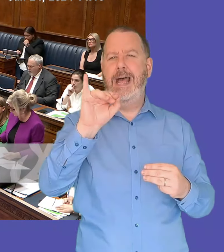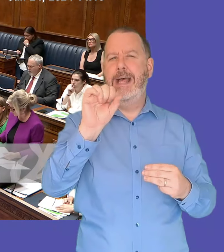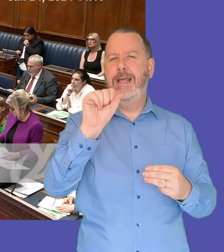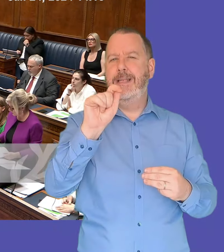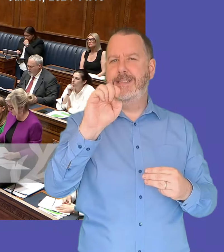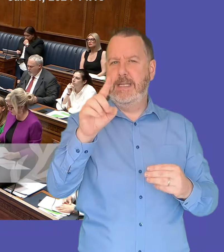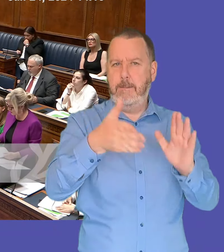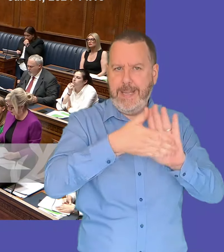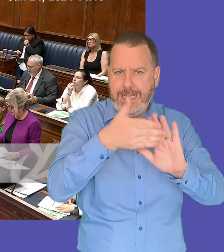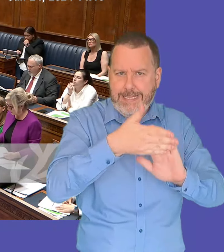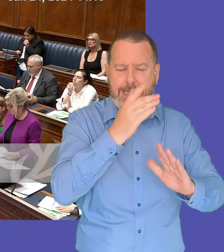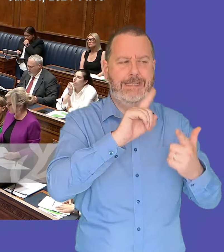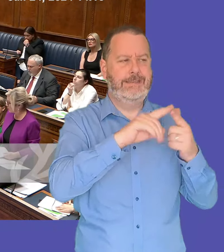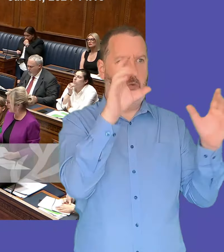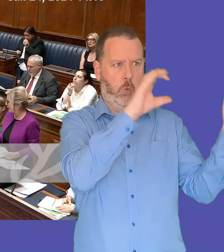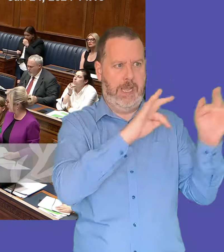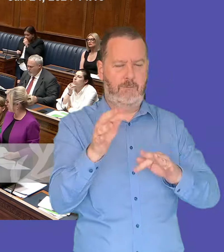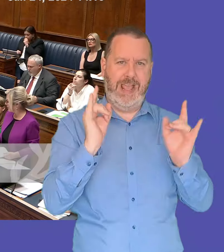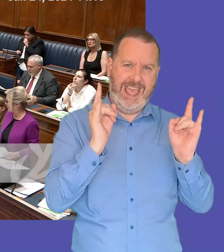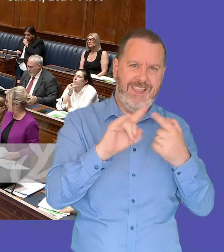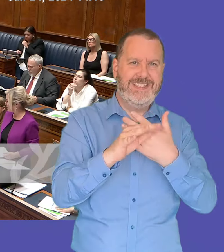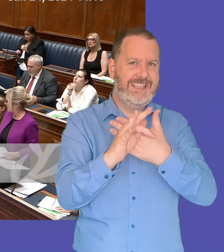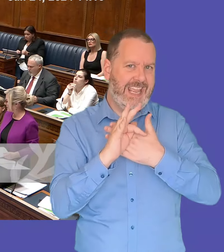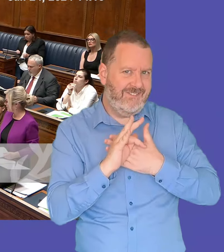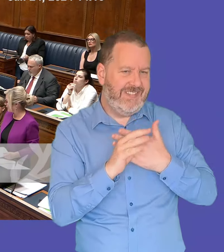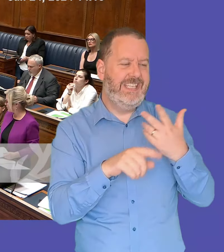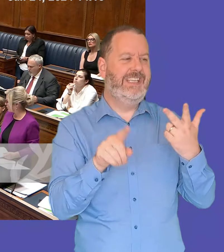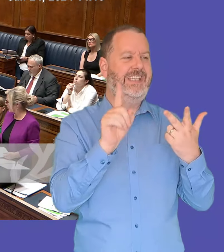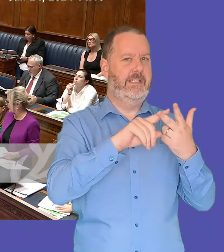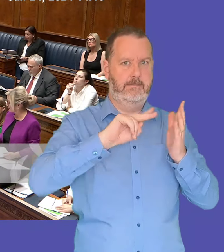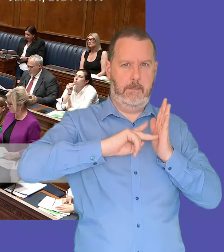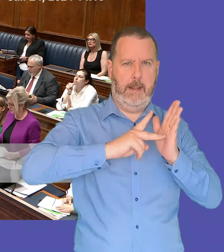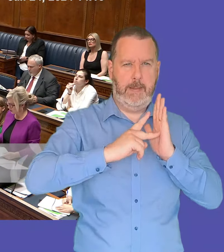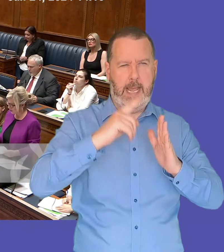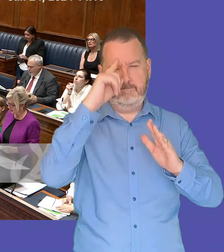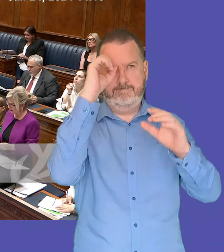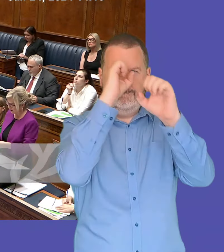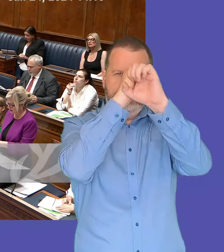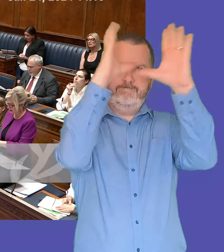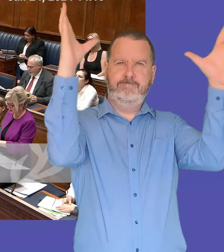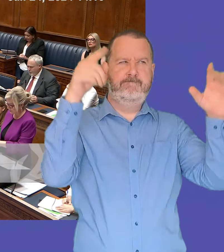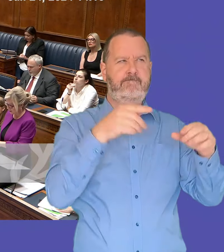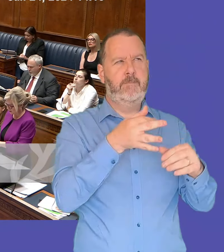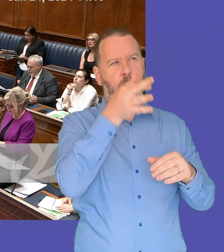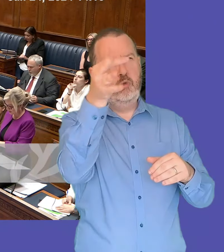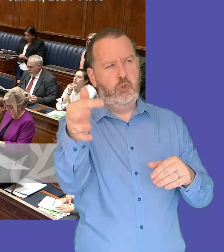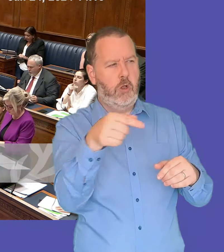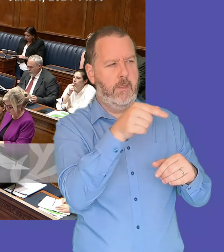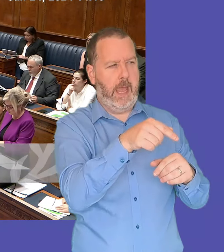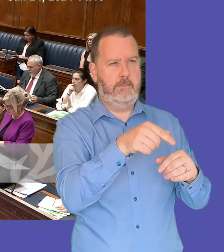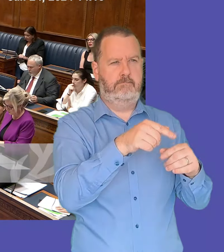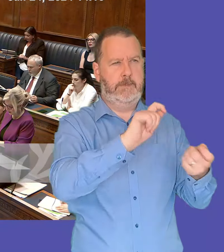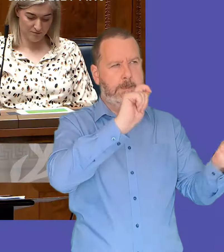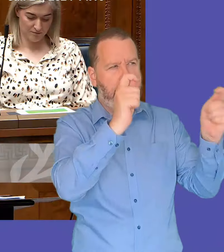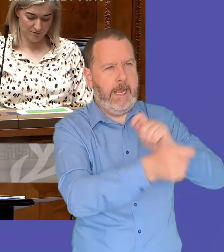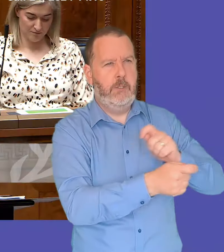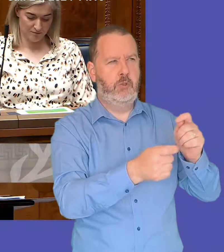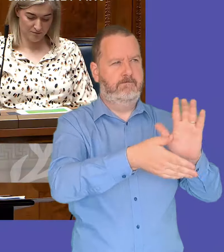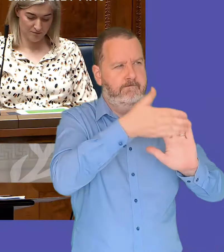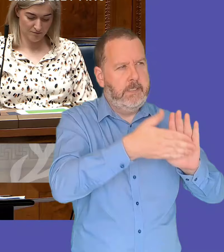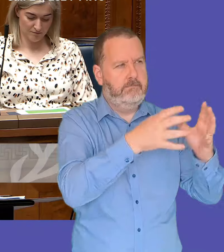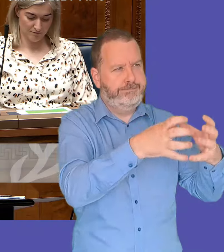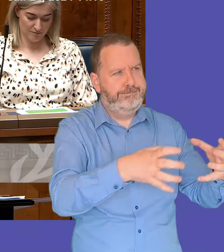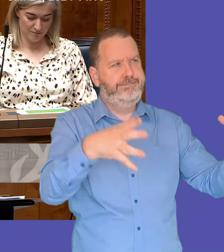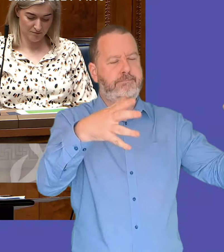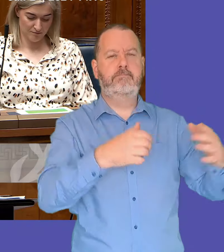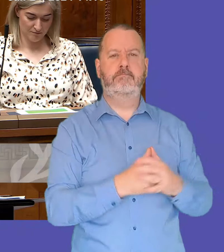health and safety concerns and also they have been as i said developing their plans for how they see the site expand into the future so um